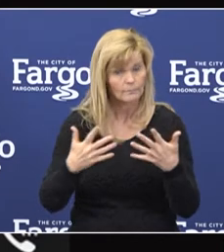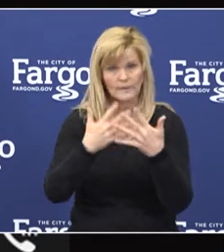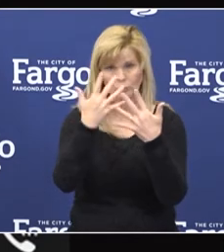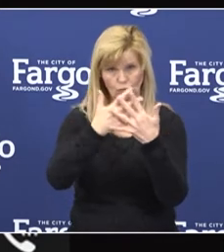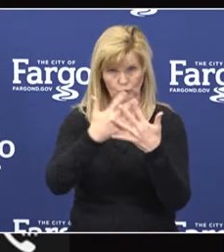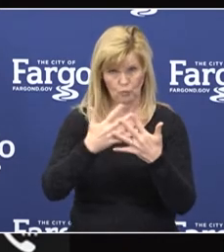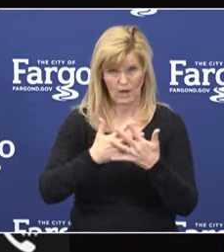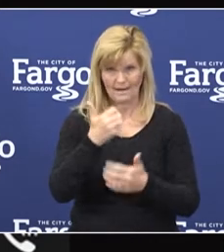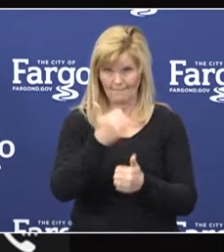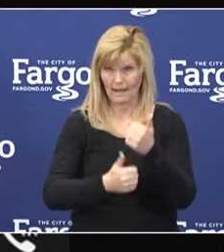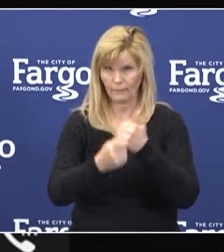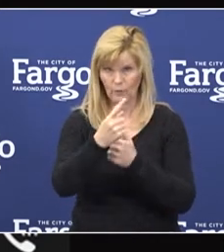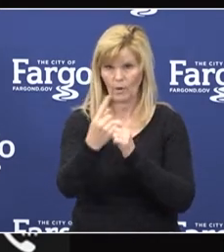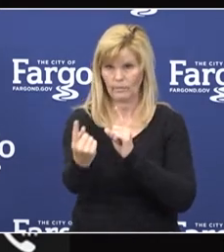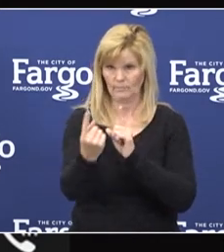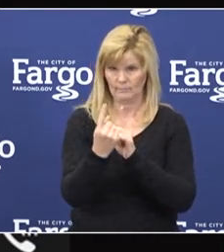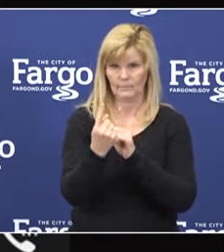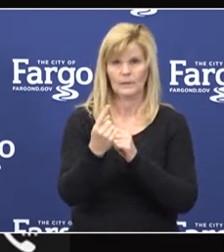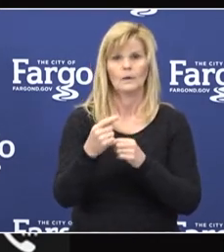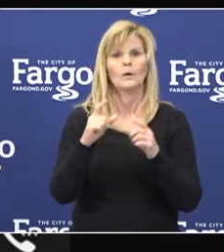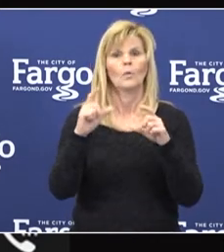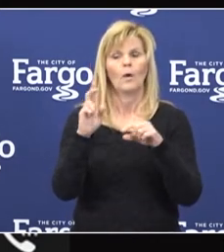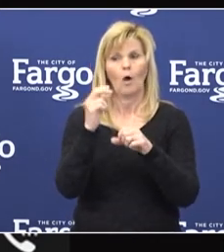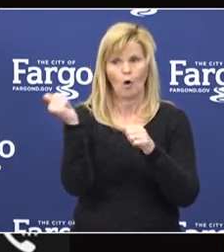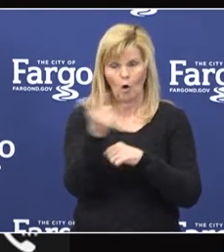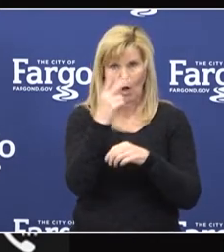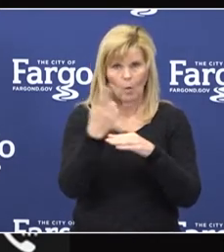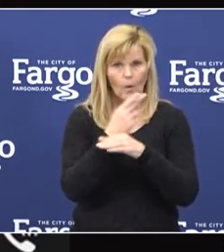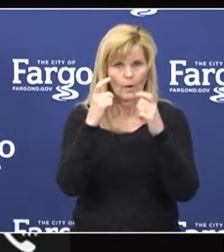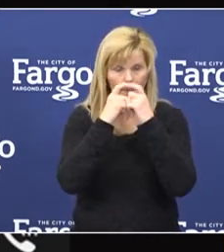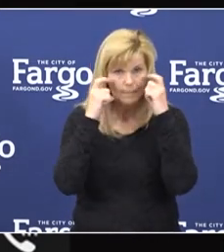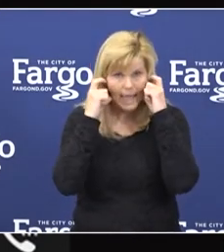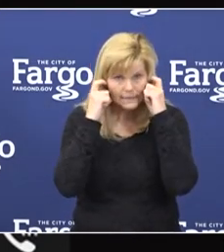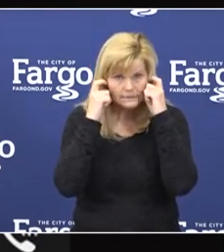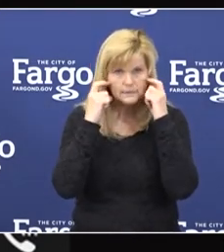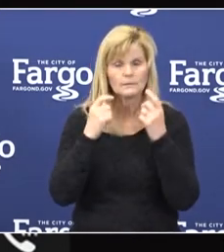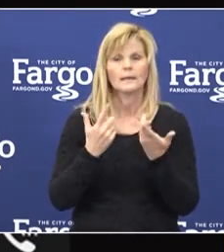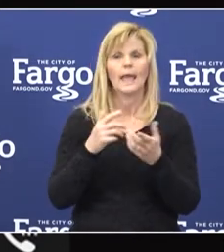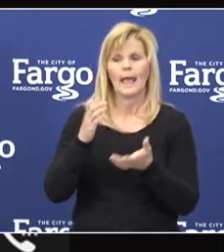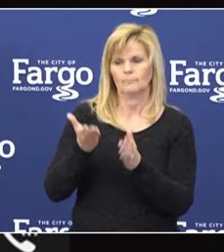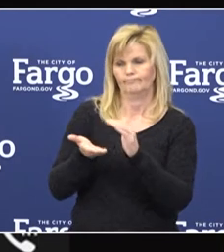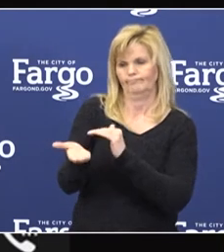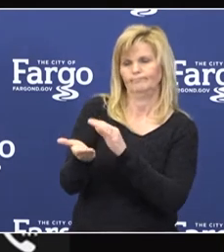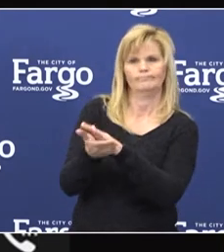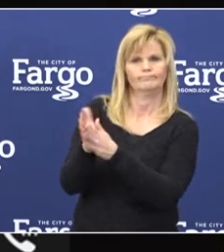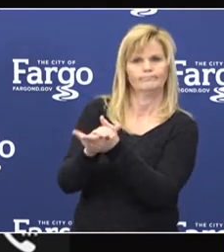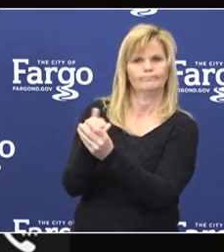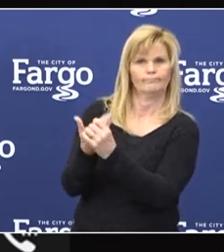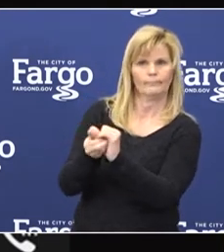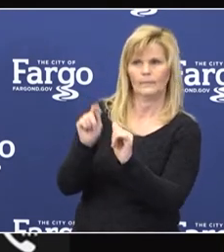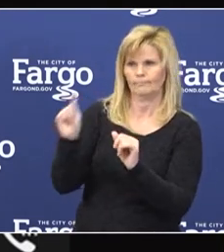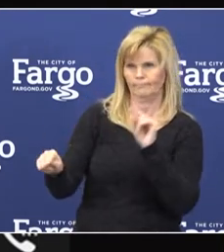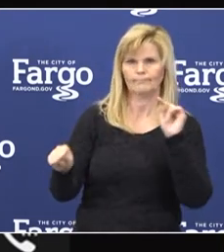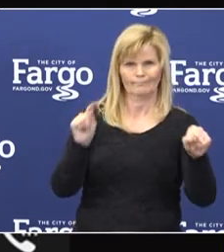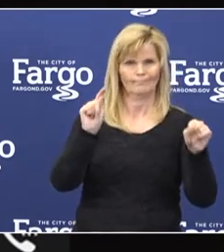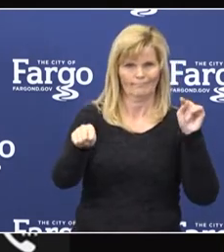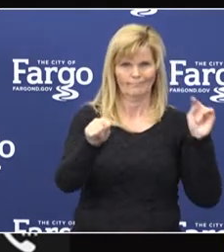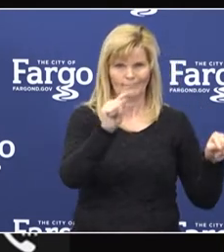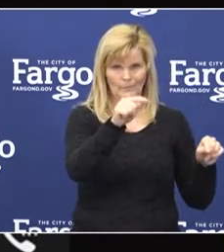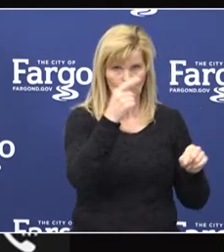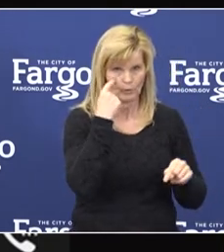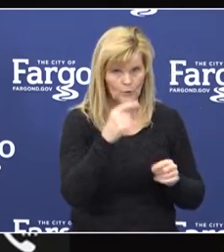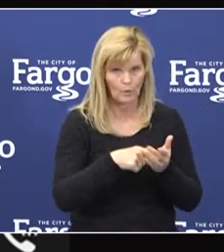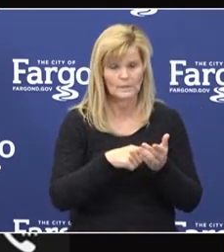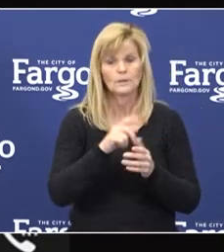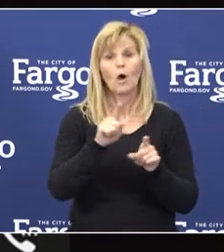everyone at the door, universal masking and hygiene dispensers throughout the facility, physical